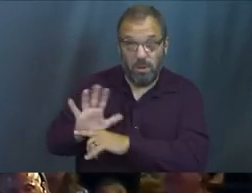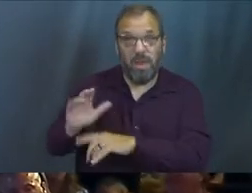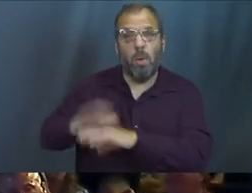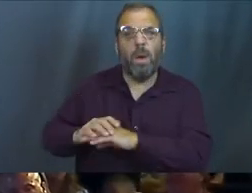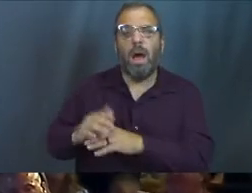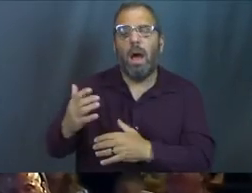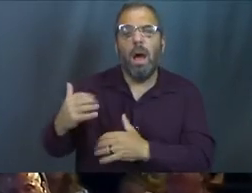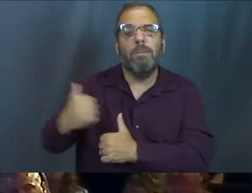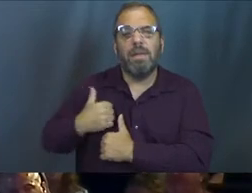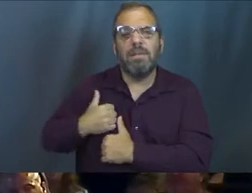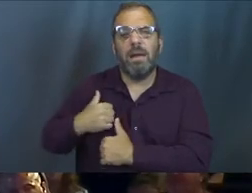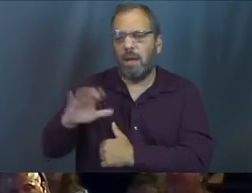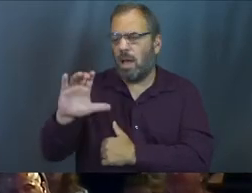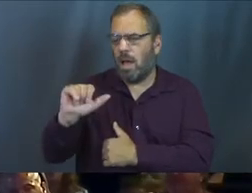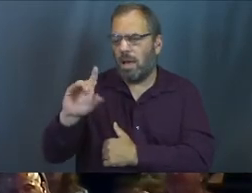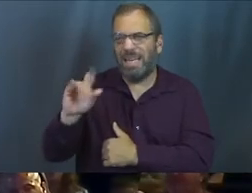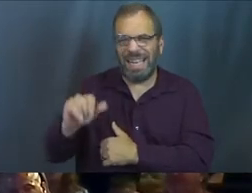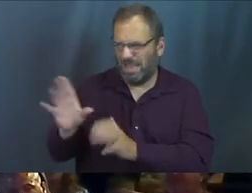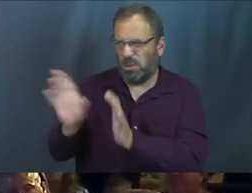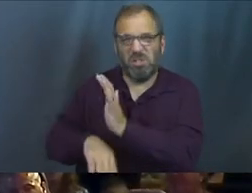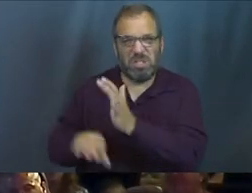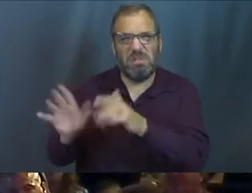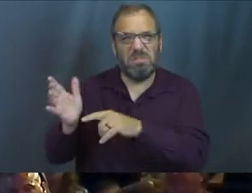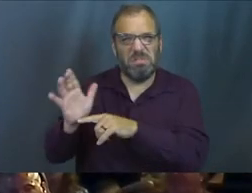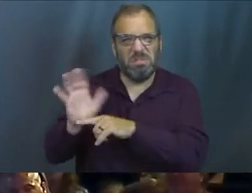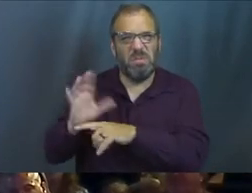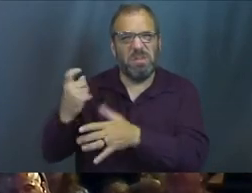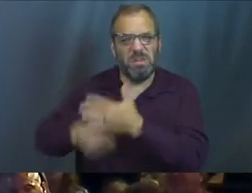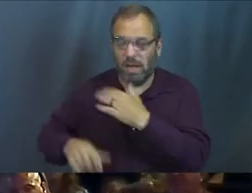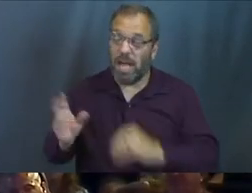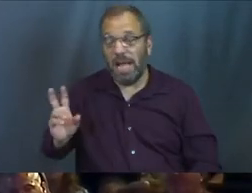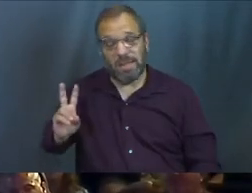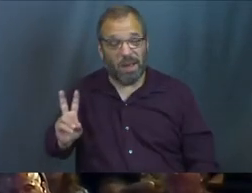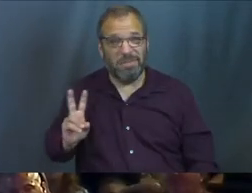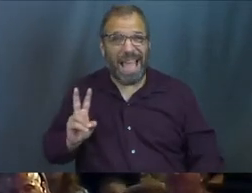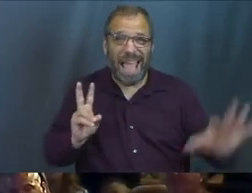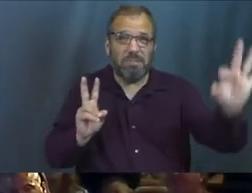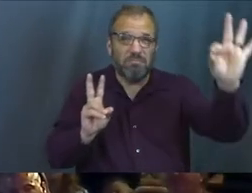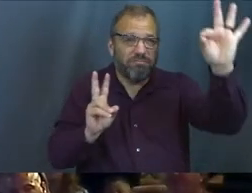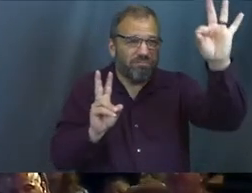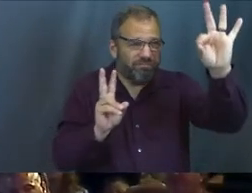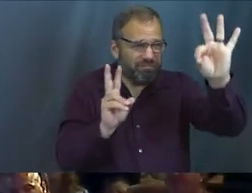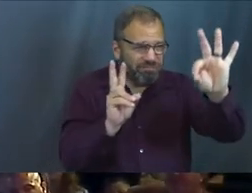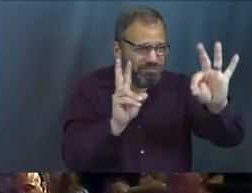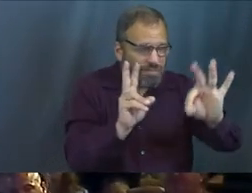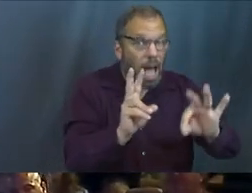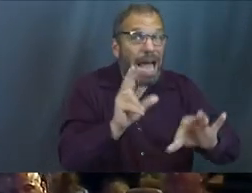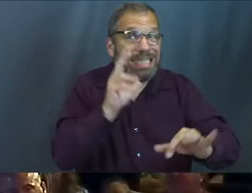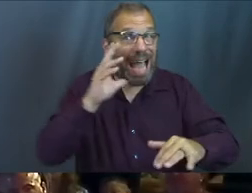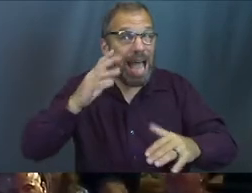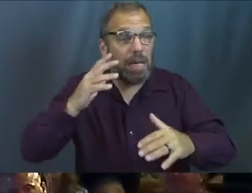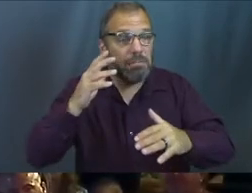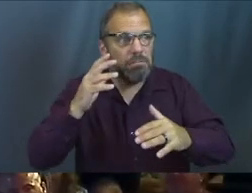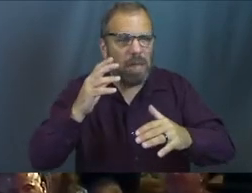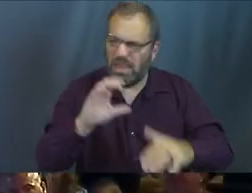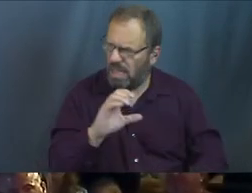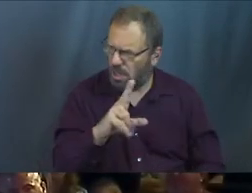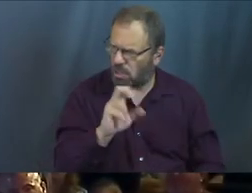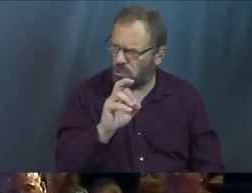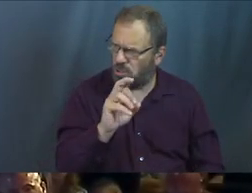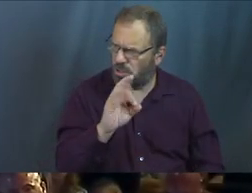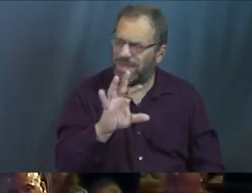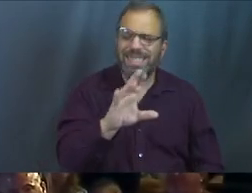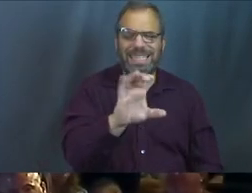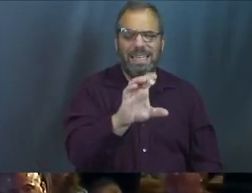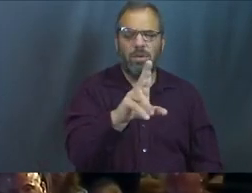stayed, and we can go see movies for real cheap. And so we're walking back, and it's getting a little bit later. Not past curfew, though. You know, I think curfew is